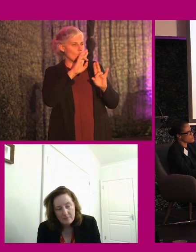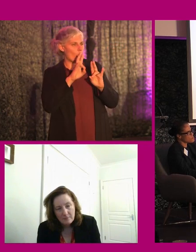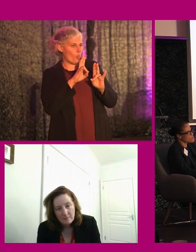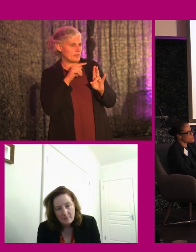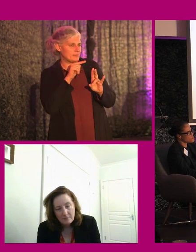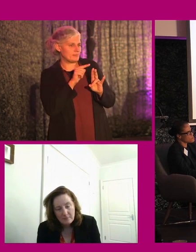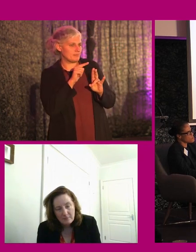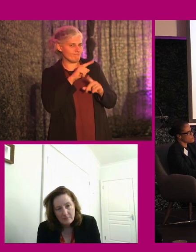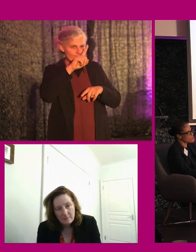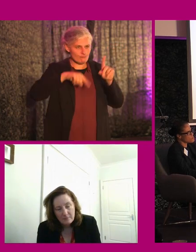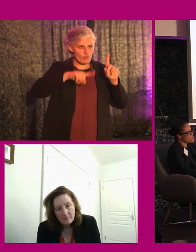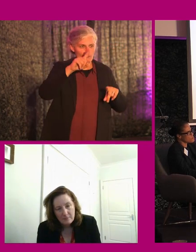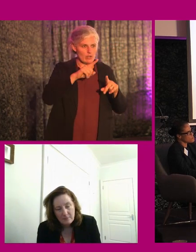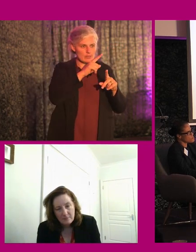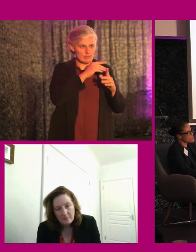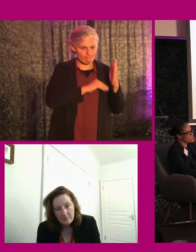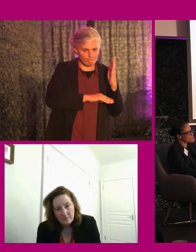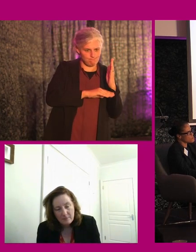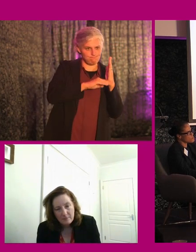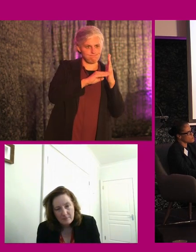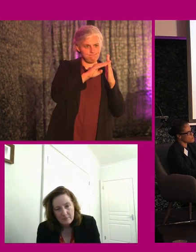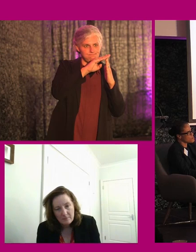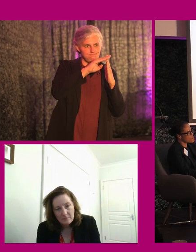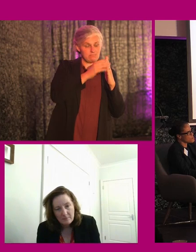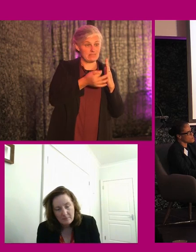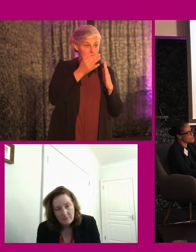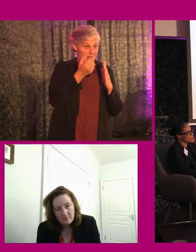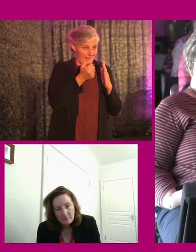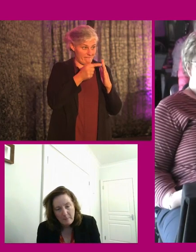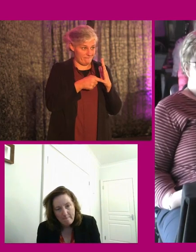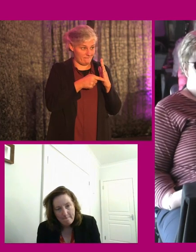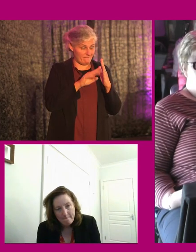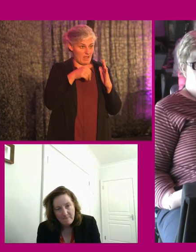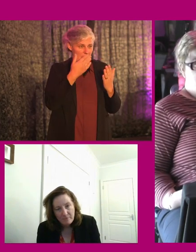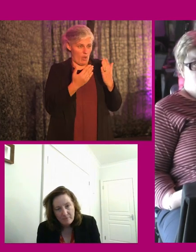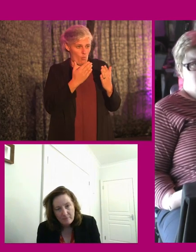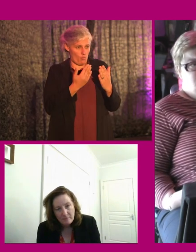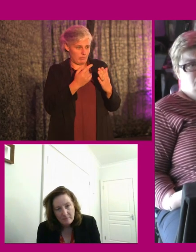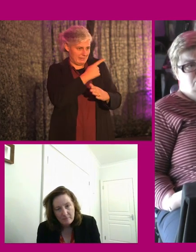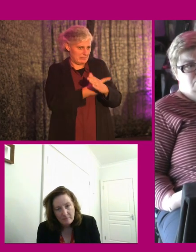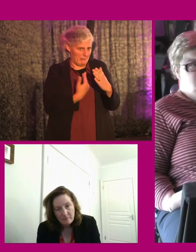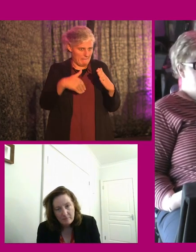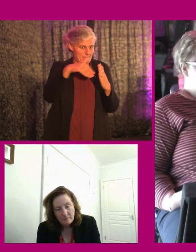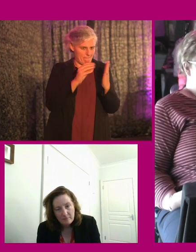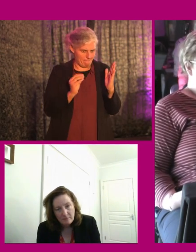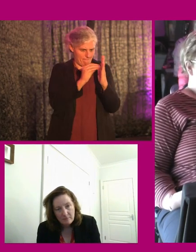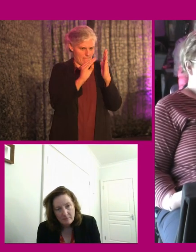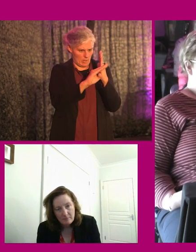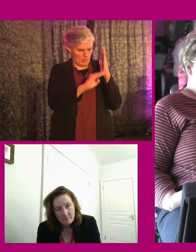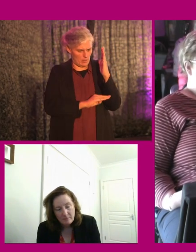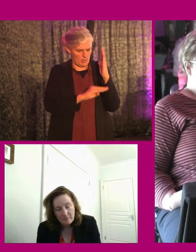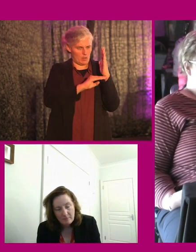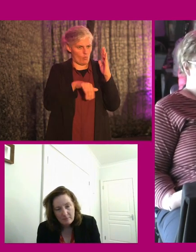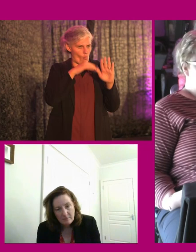there a diversity hierarchy? And if there is, where does disability come in that hierarchy? And